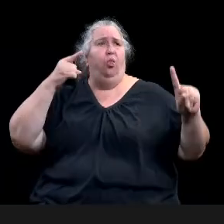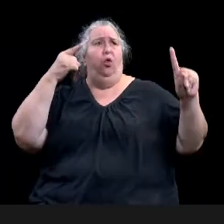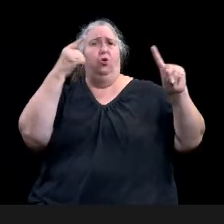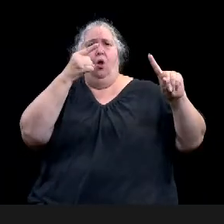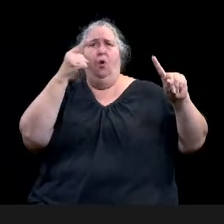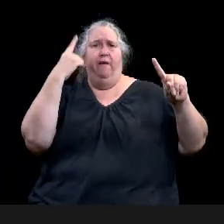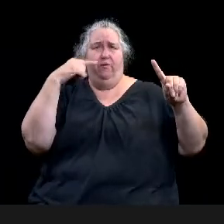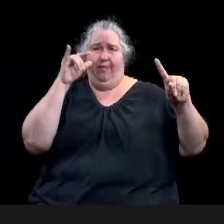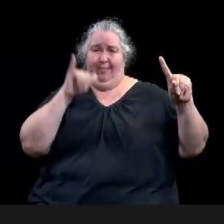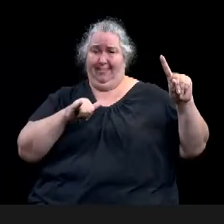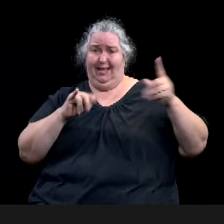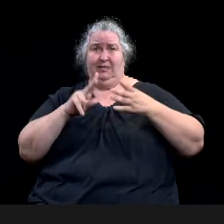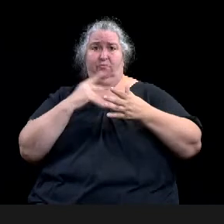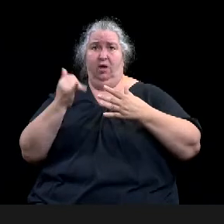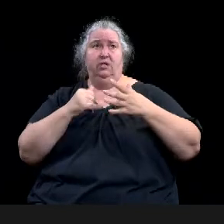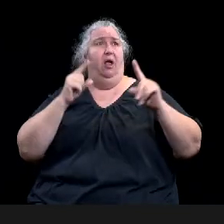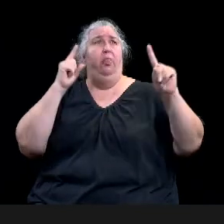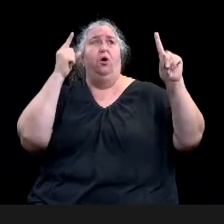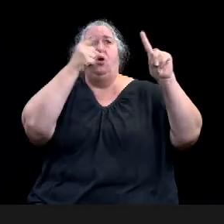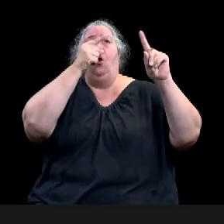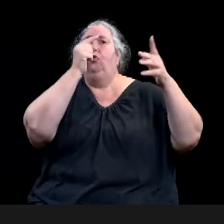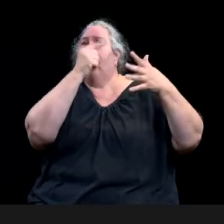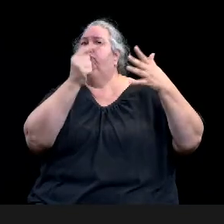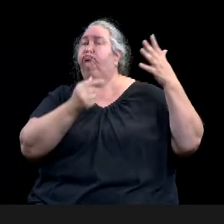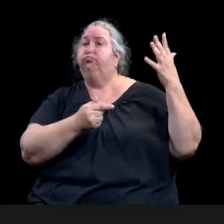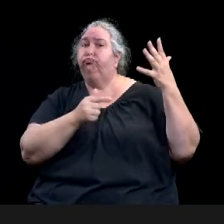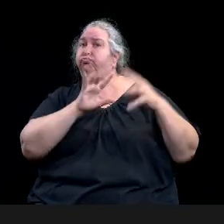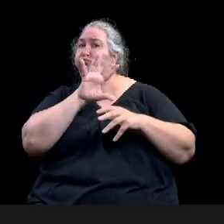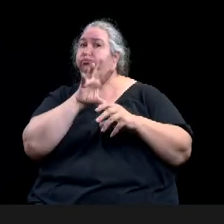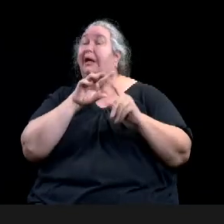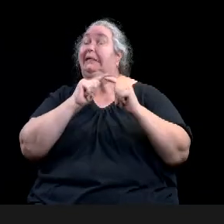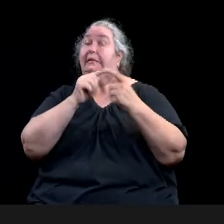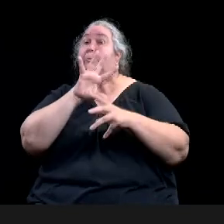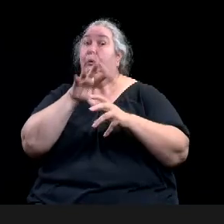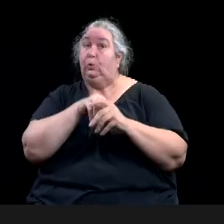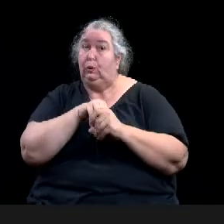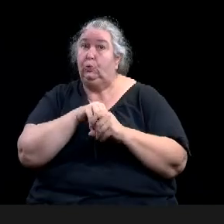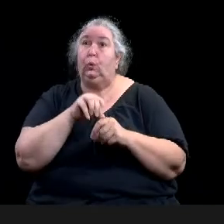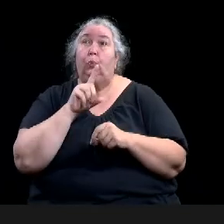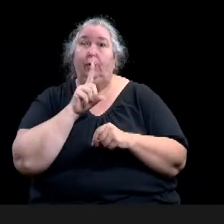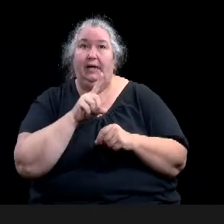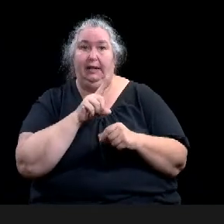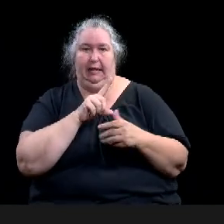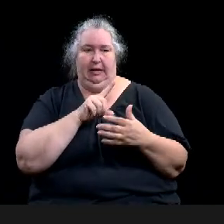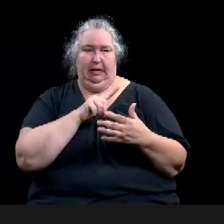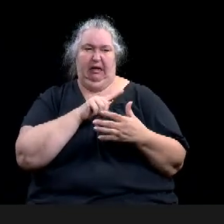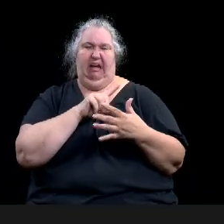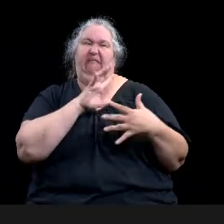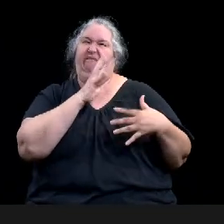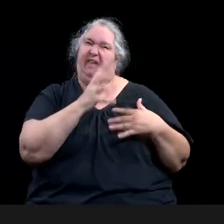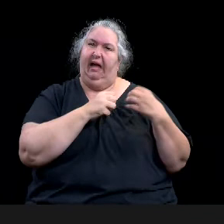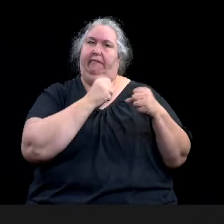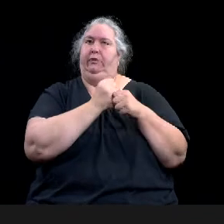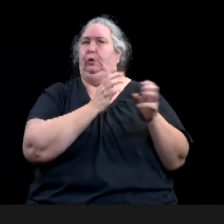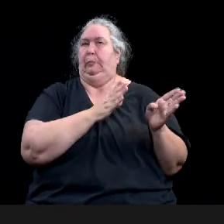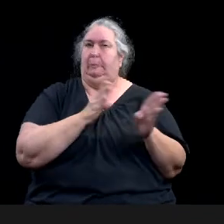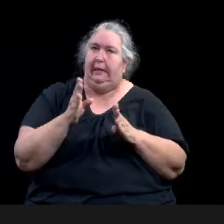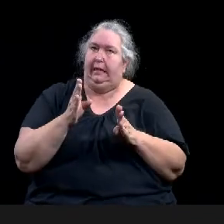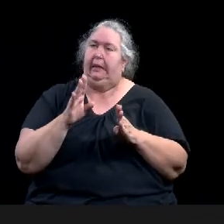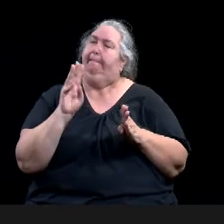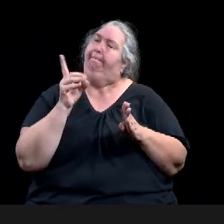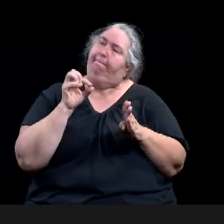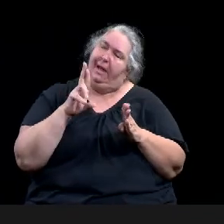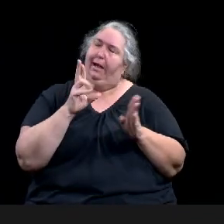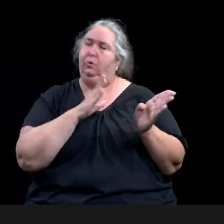plan, a master plan for five years. And that was, from the start, a complete and comprehensive study